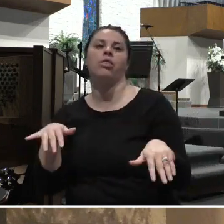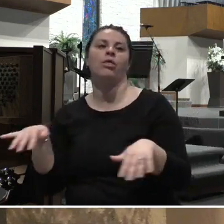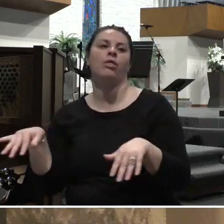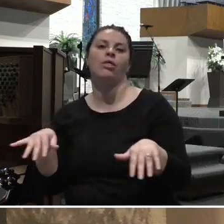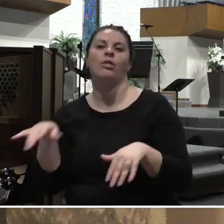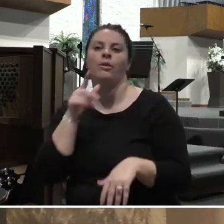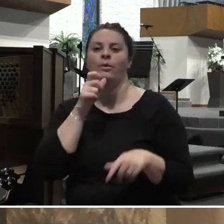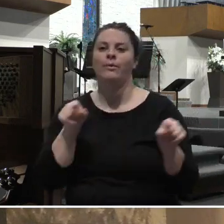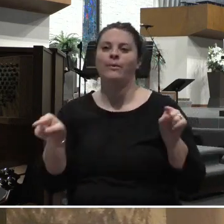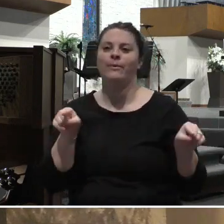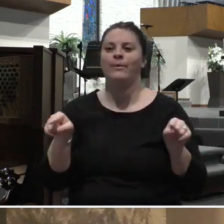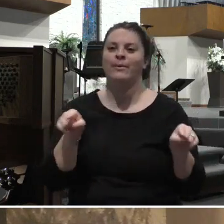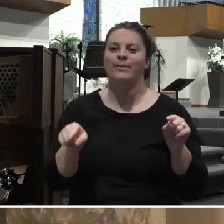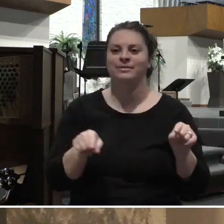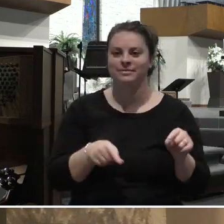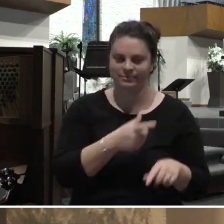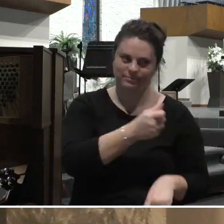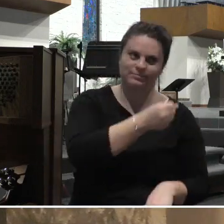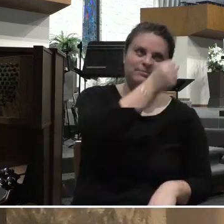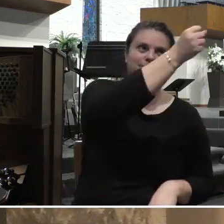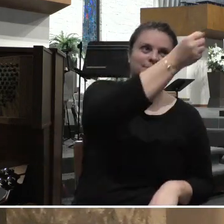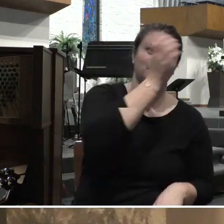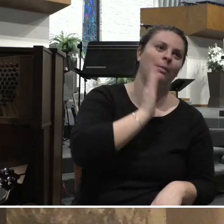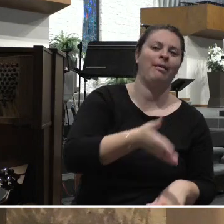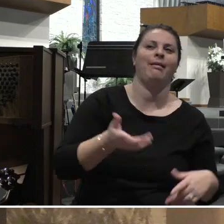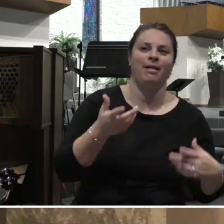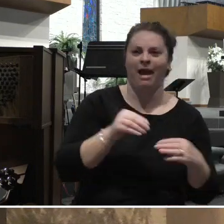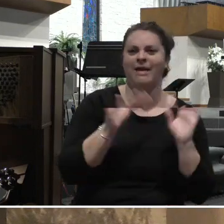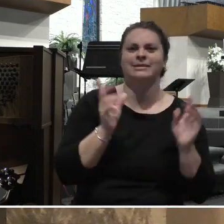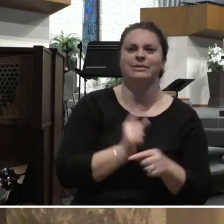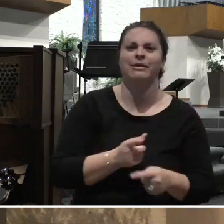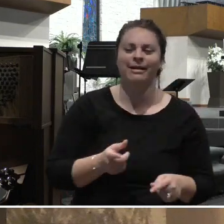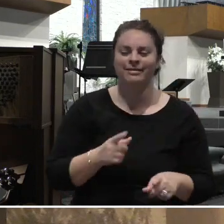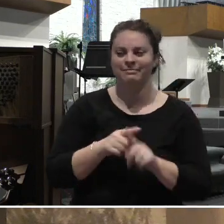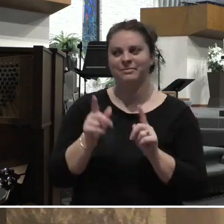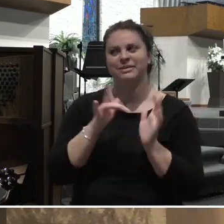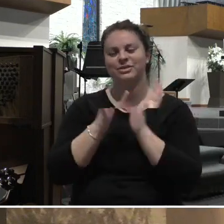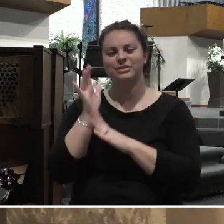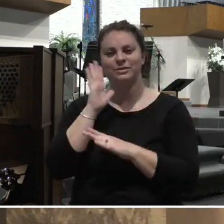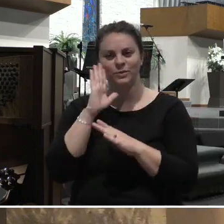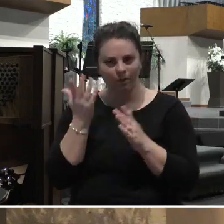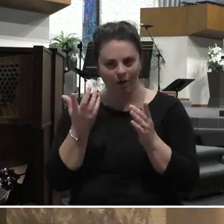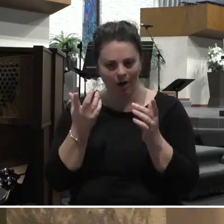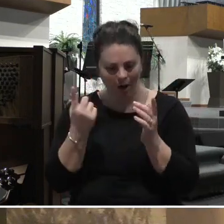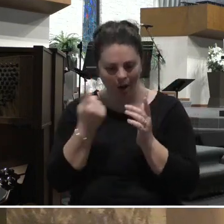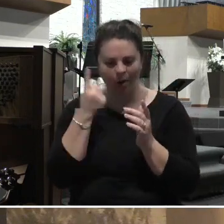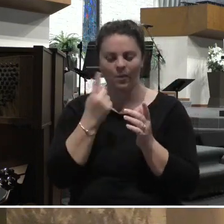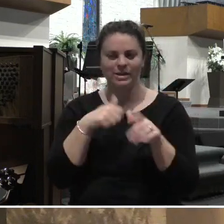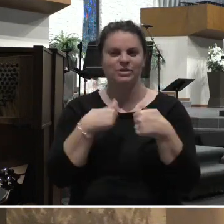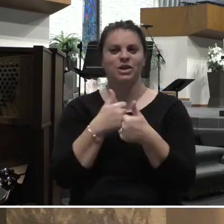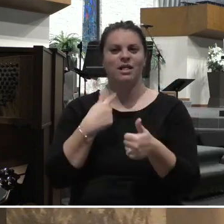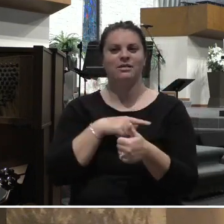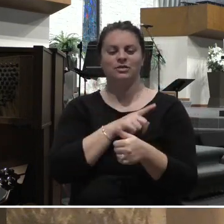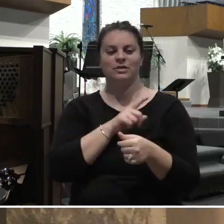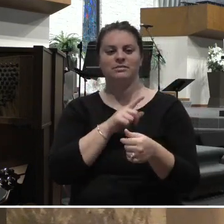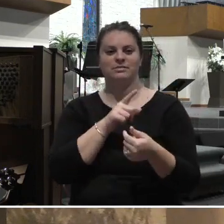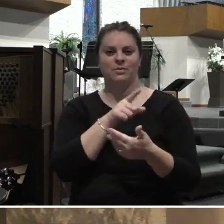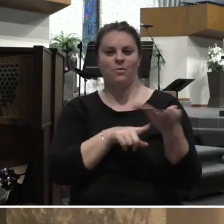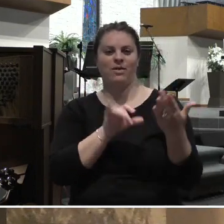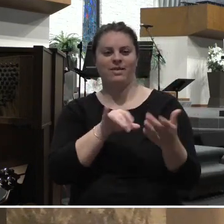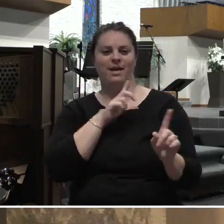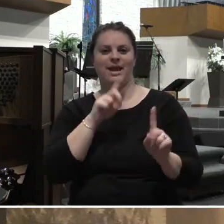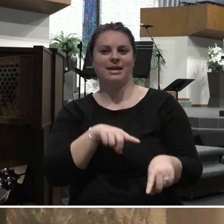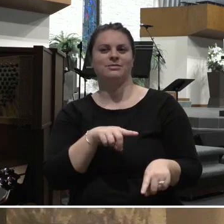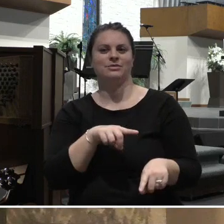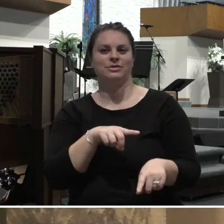over in the Gospels, he is going to challenge us on what we think is the right answer to that. So as we prepare to hear our Gospel